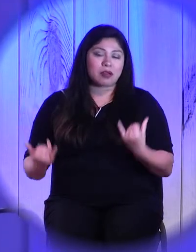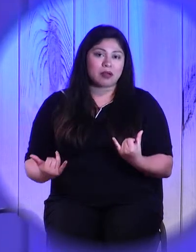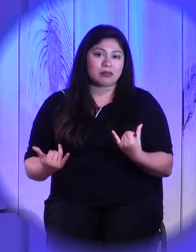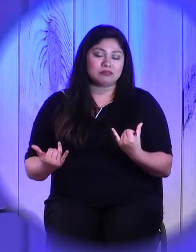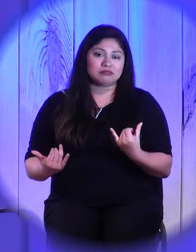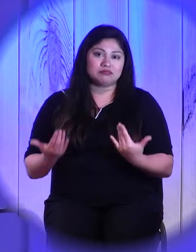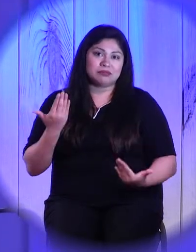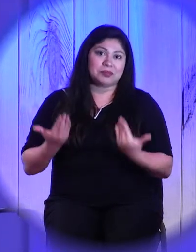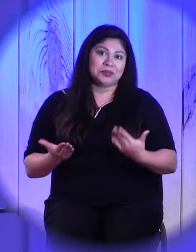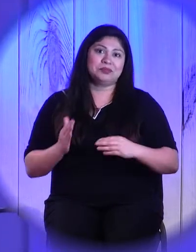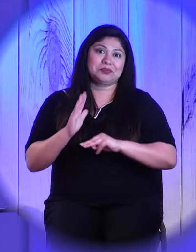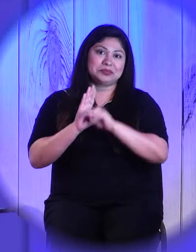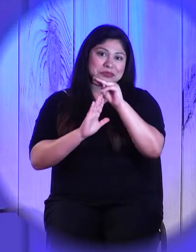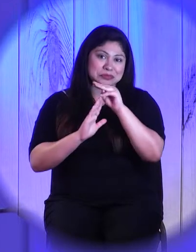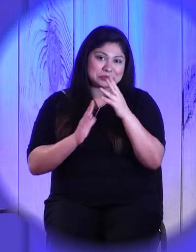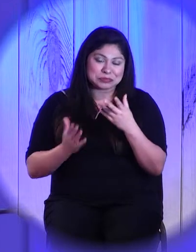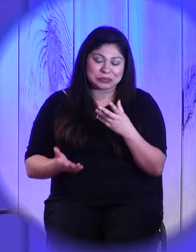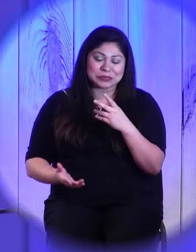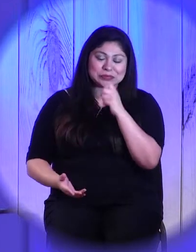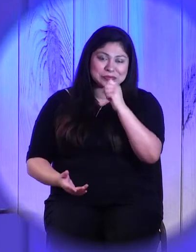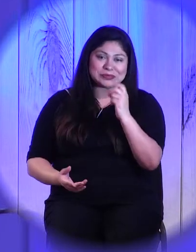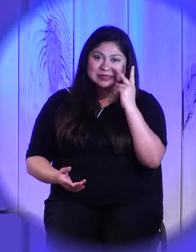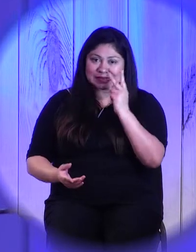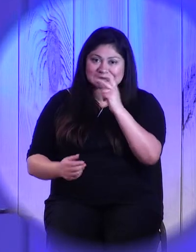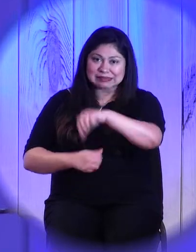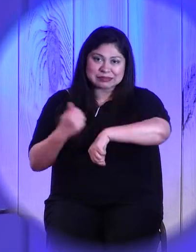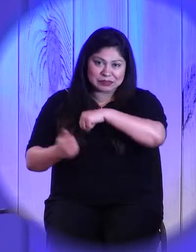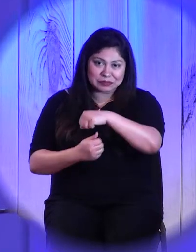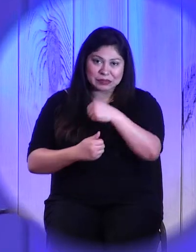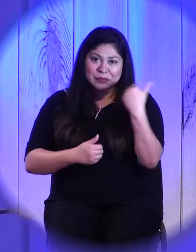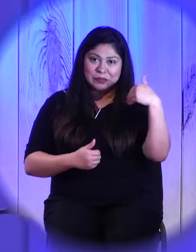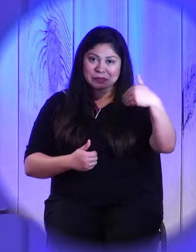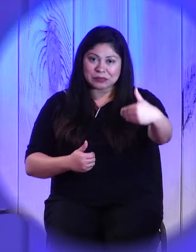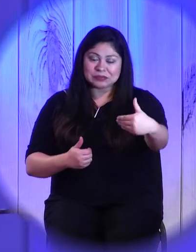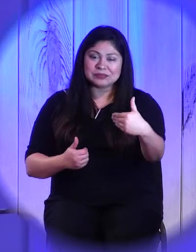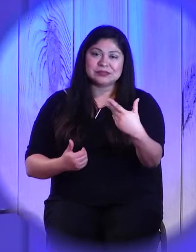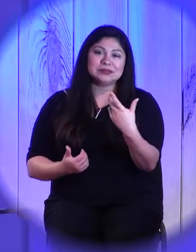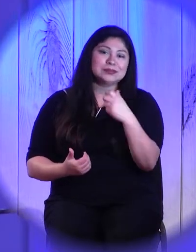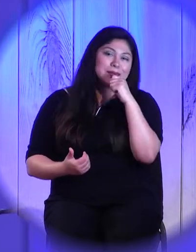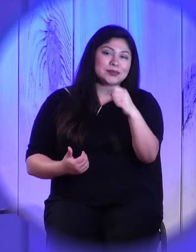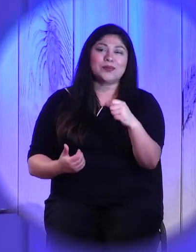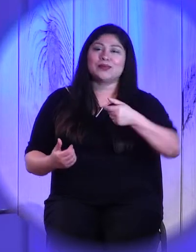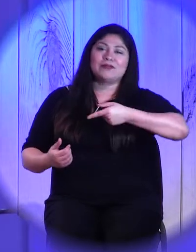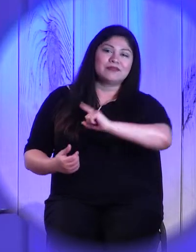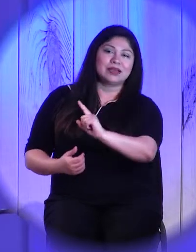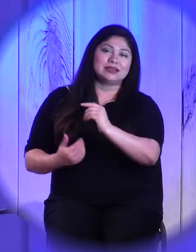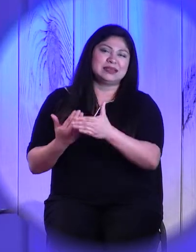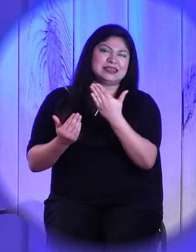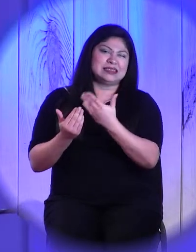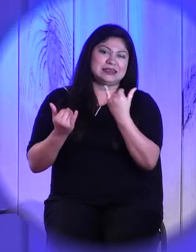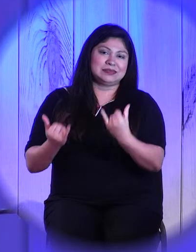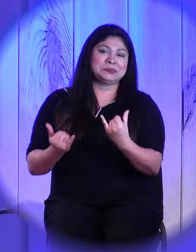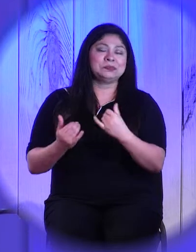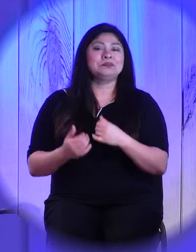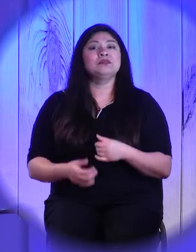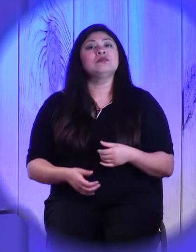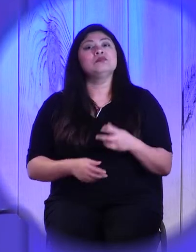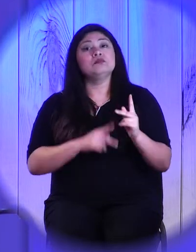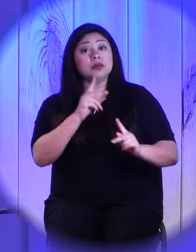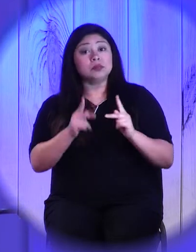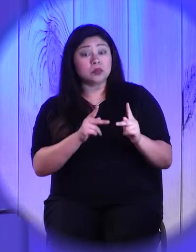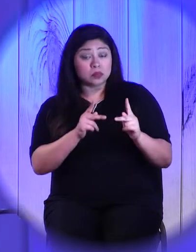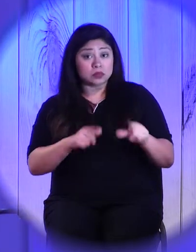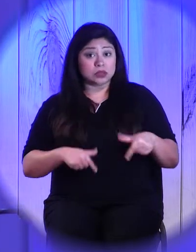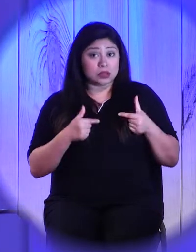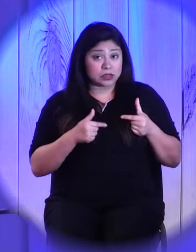because we don't see each other quite as often. Anytime people live together, like we said, anytime they are in close proximity with